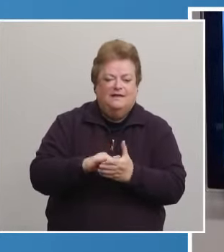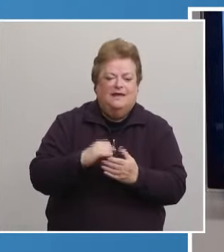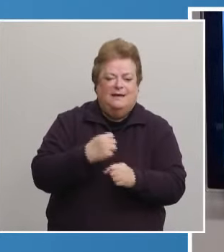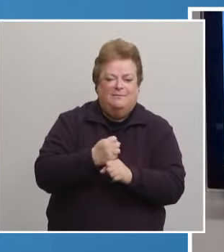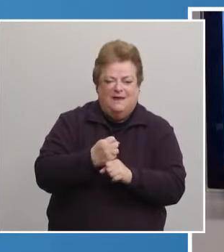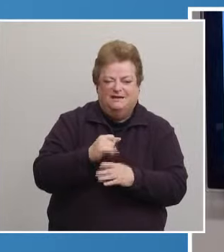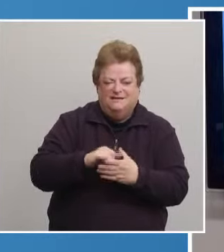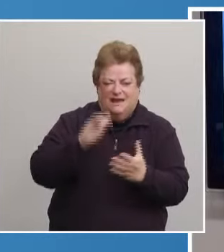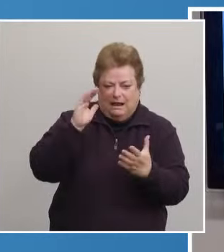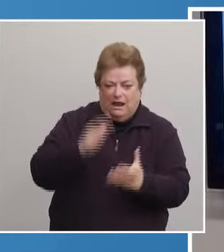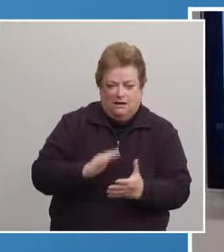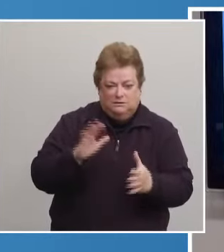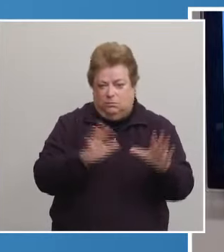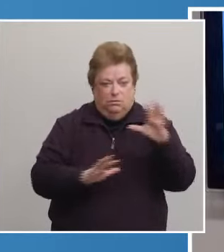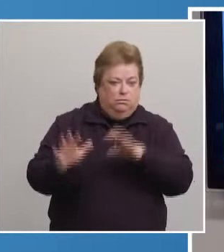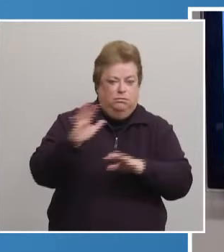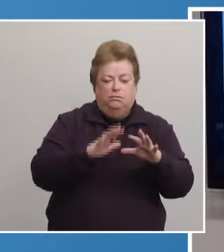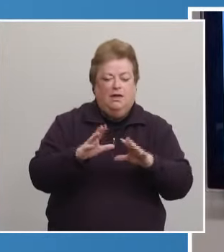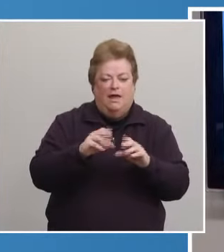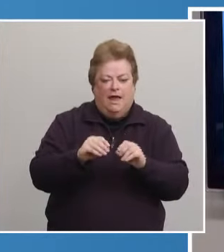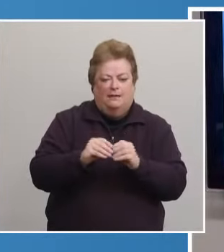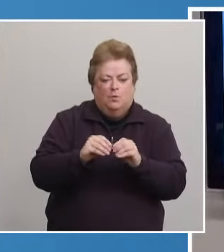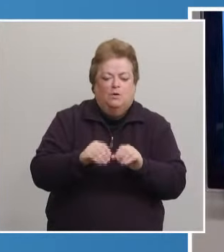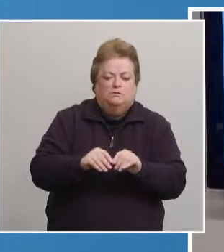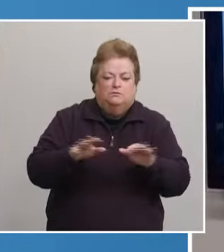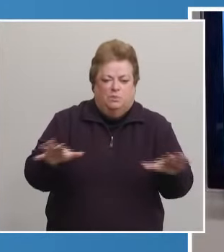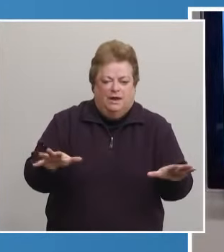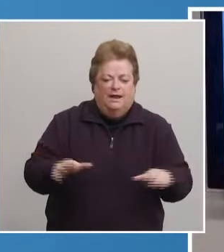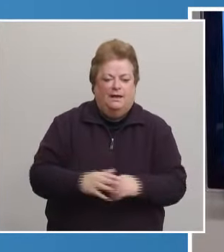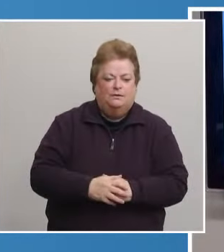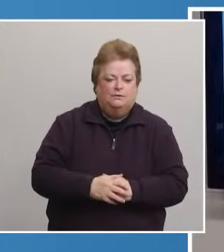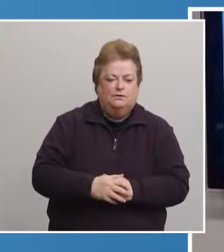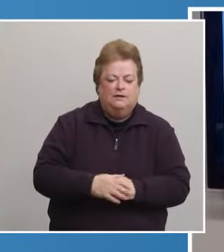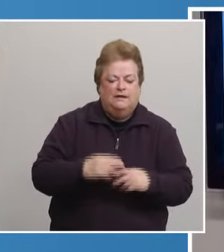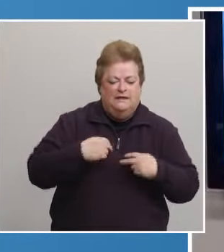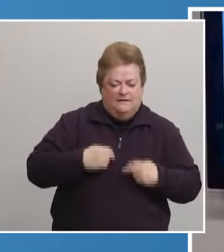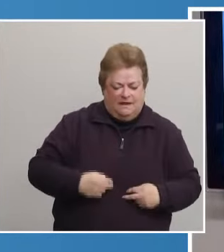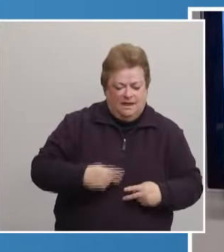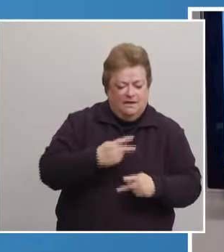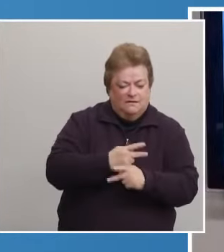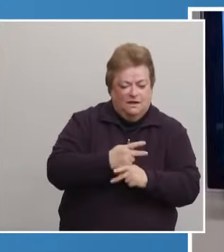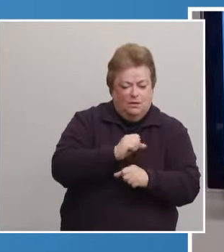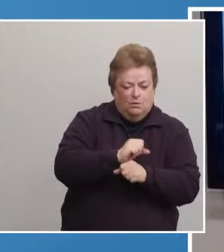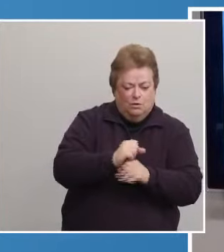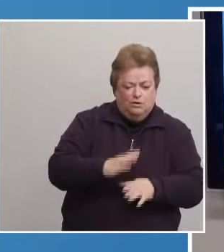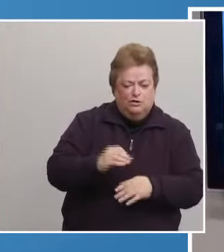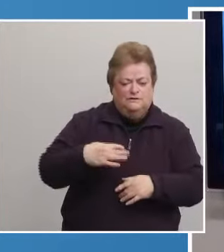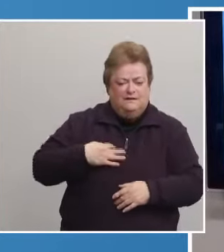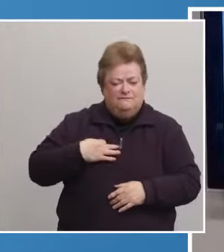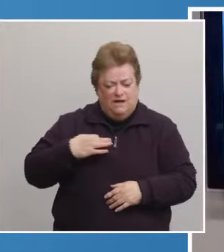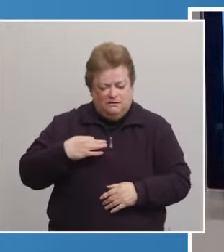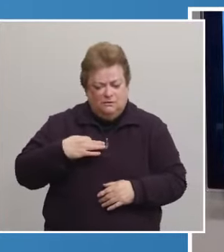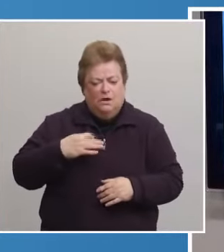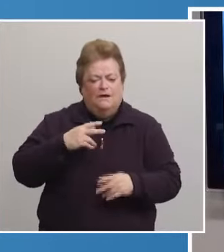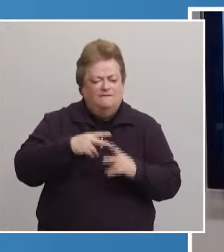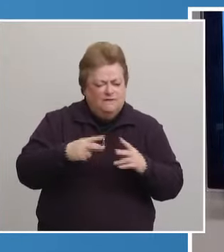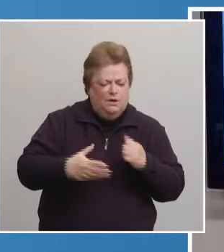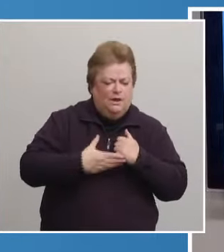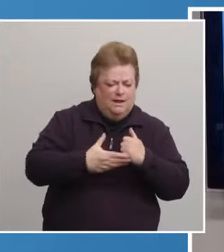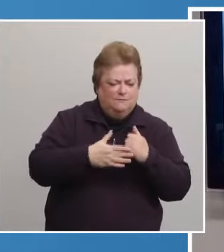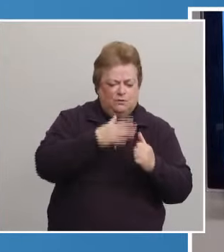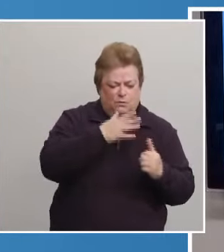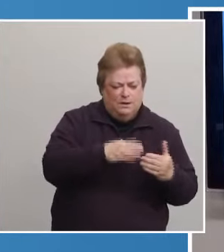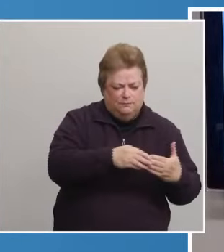hectic and more spread out. The health care workers and volunteers are very helpful and they will get you to the vaccination